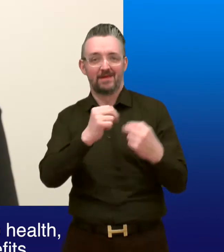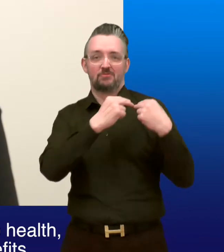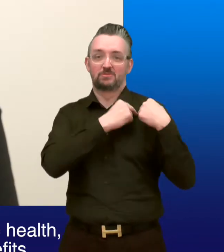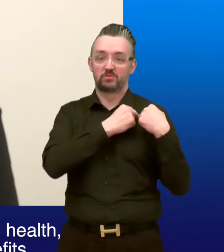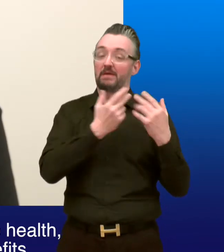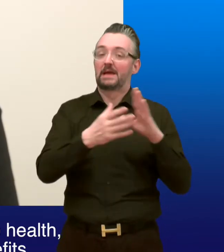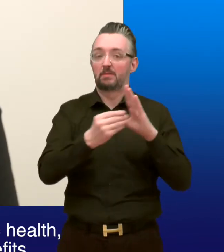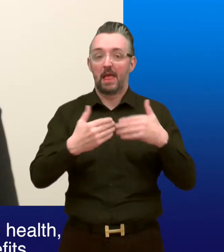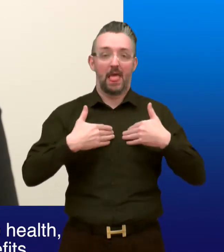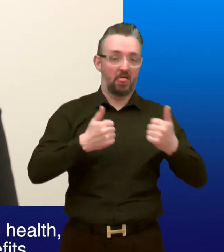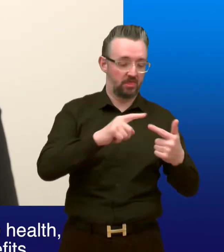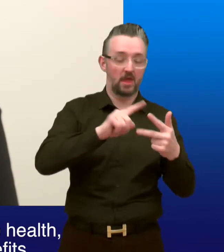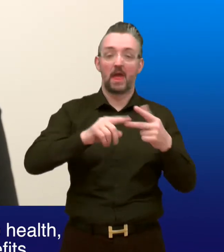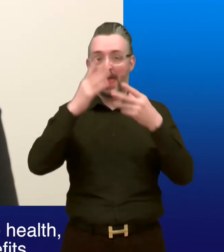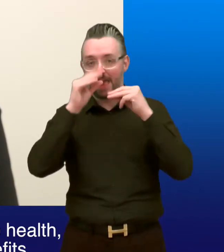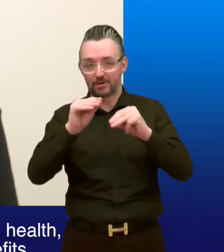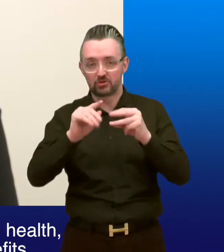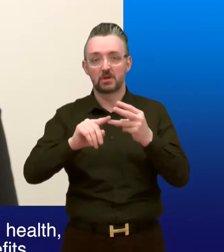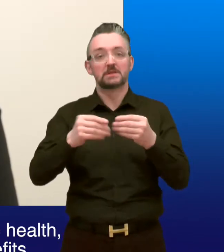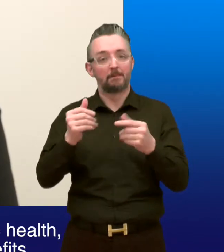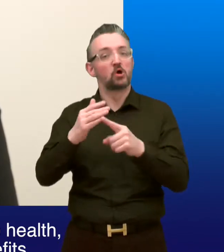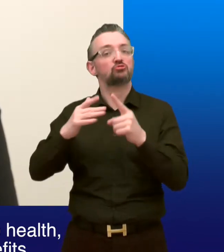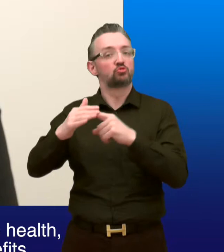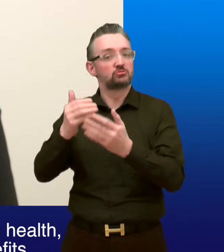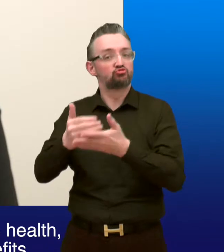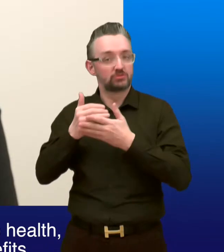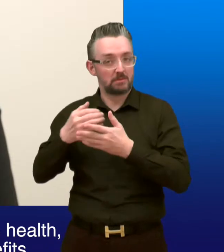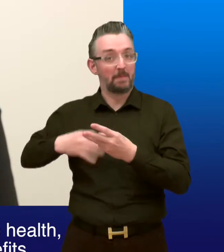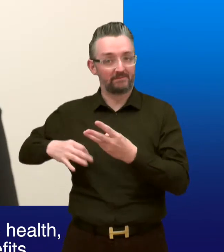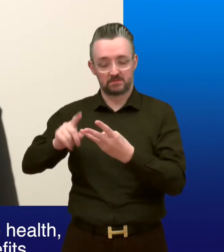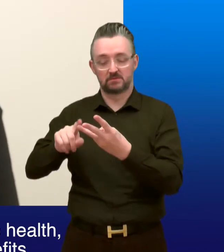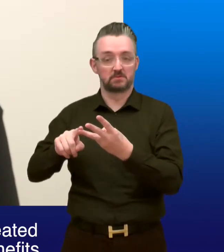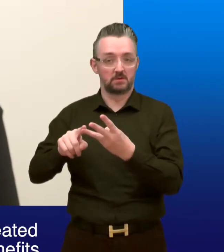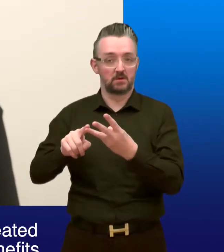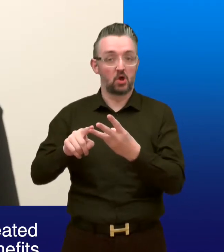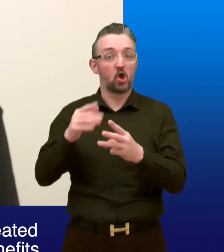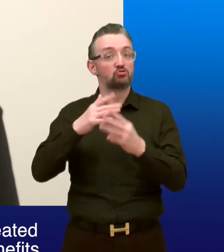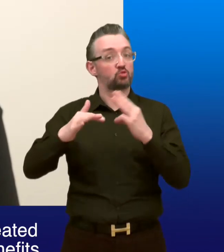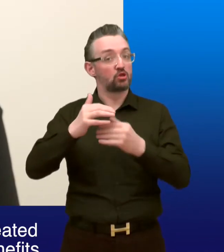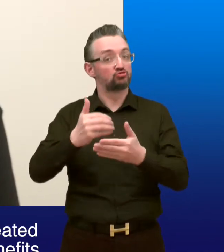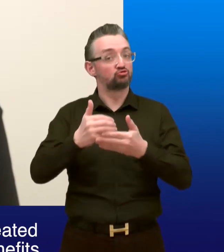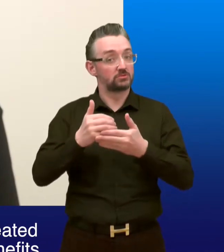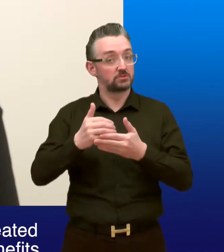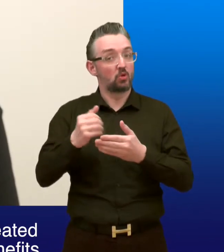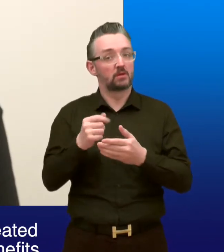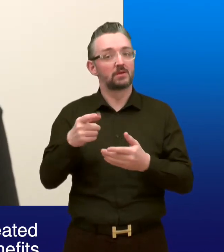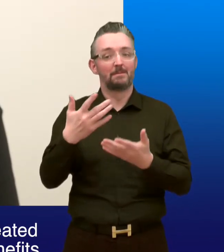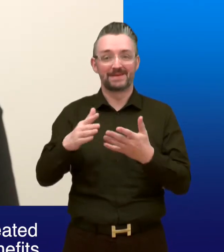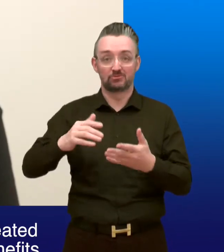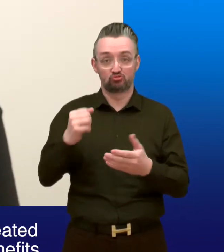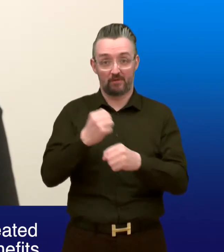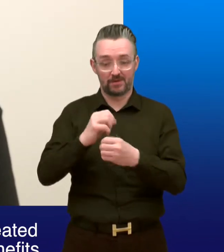responsible for. For example, health, education and some Social Security benefits. Social Security Scotland is an